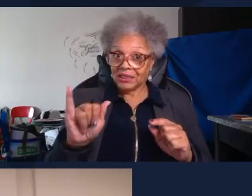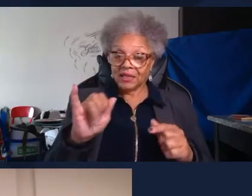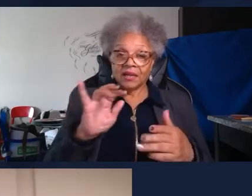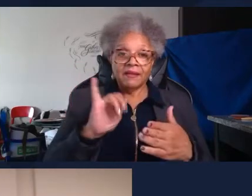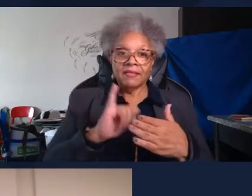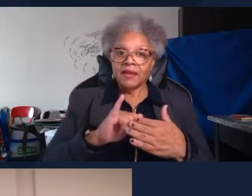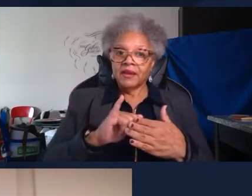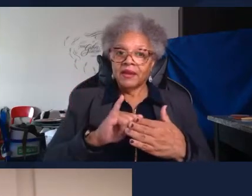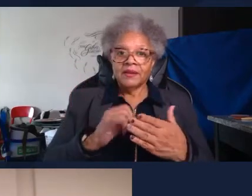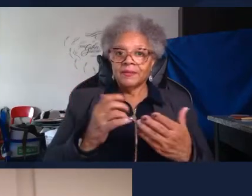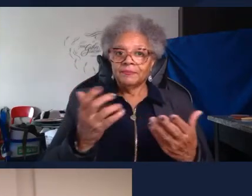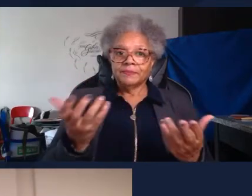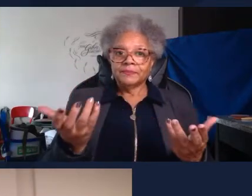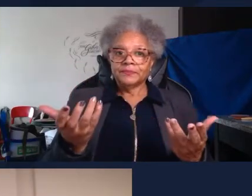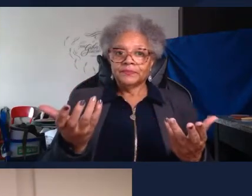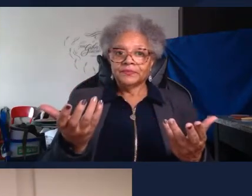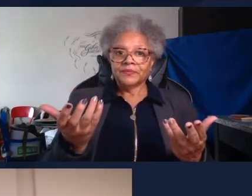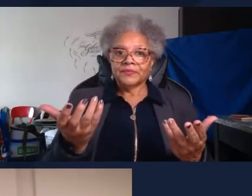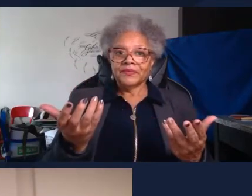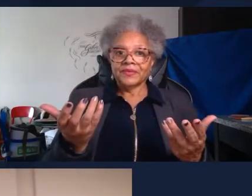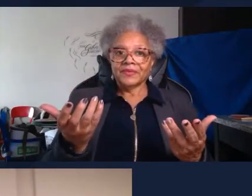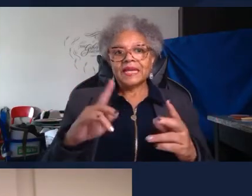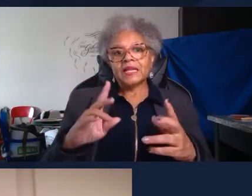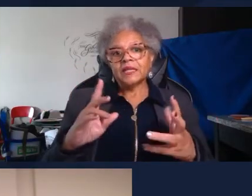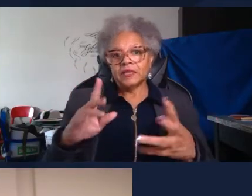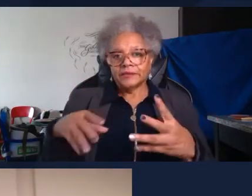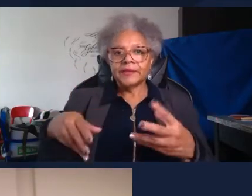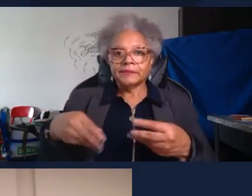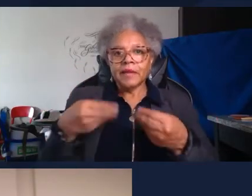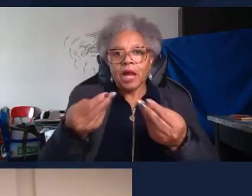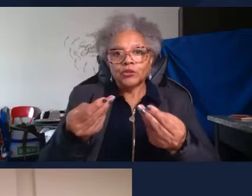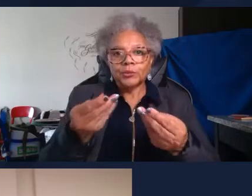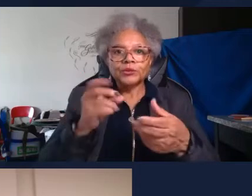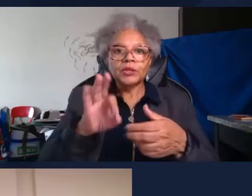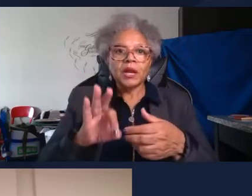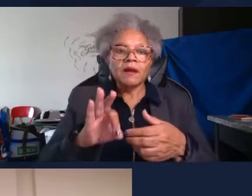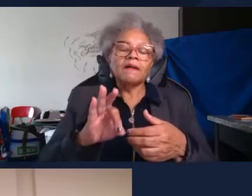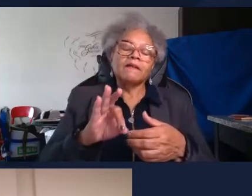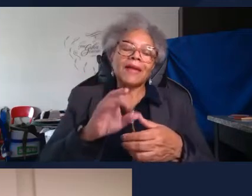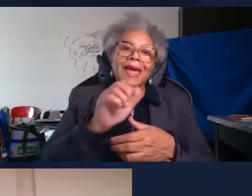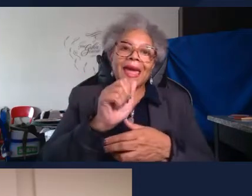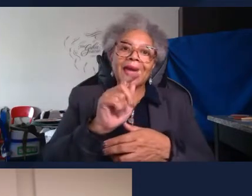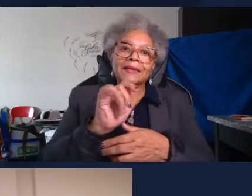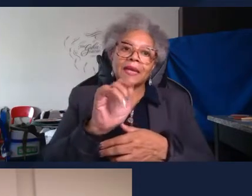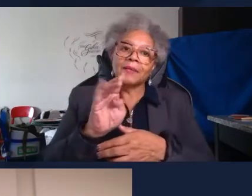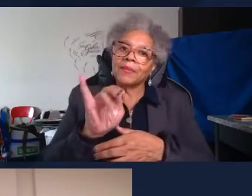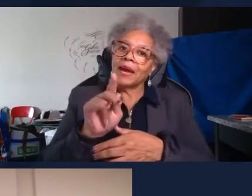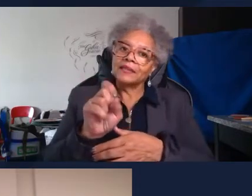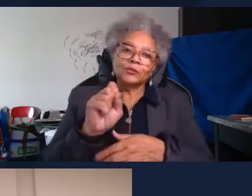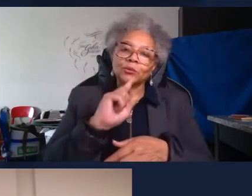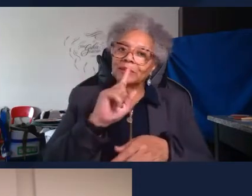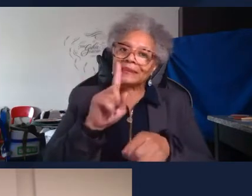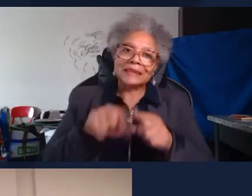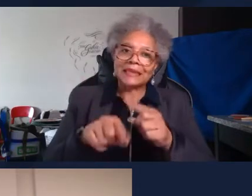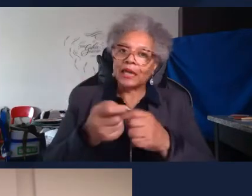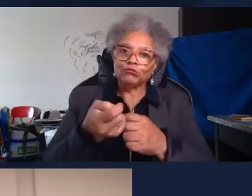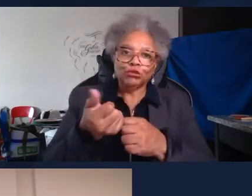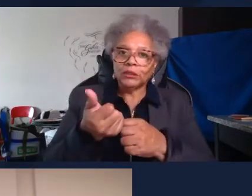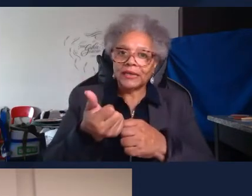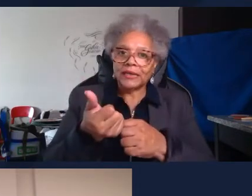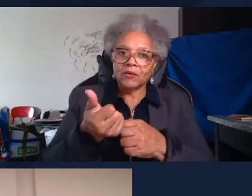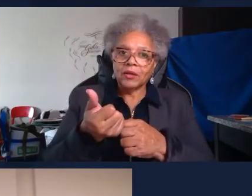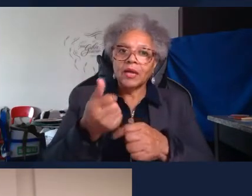a contribution of antibodies too so which we cannot really rule out but in